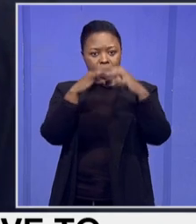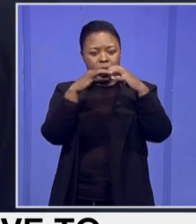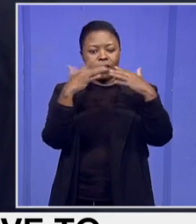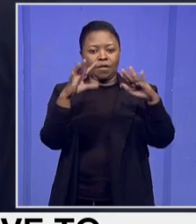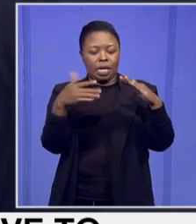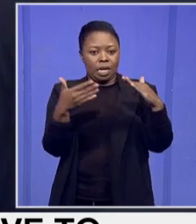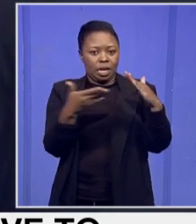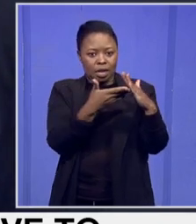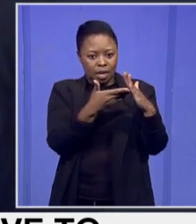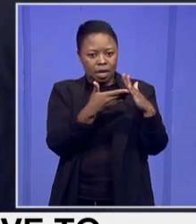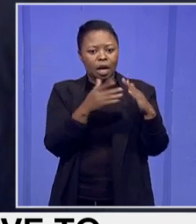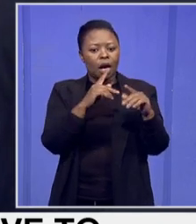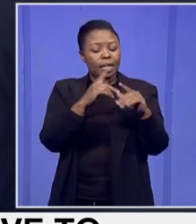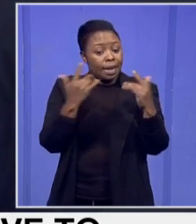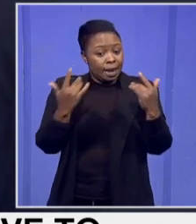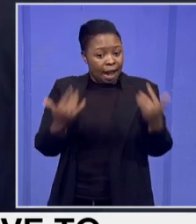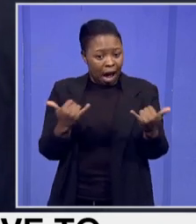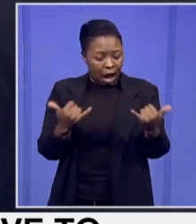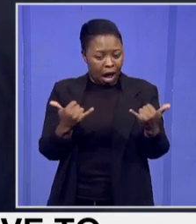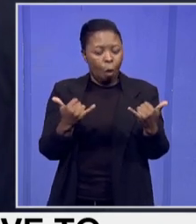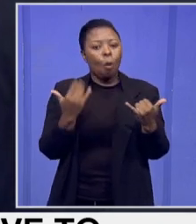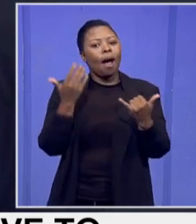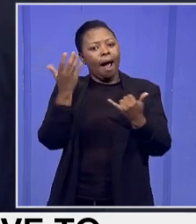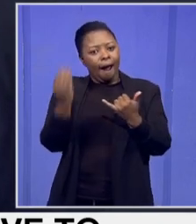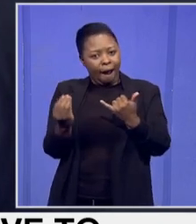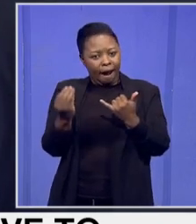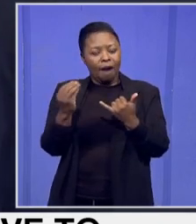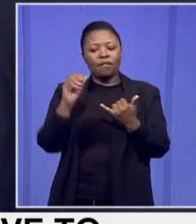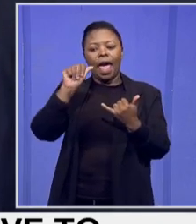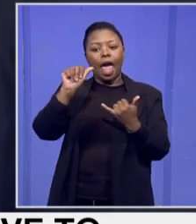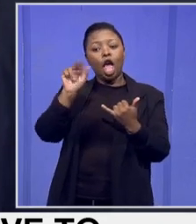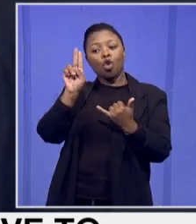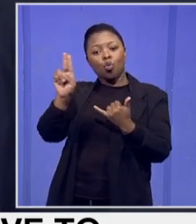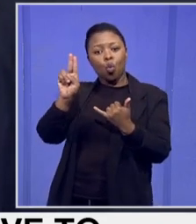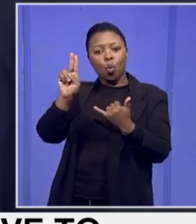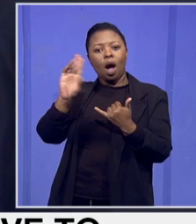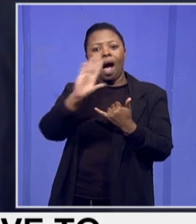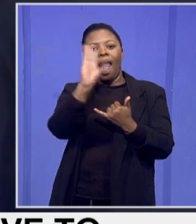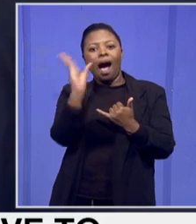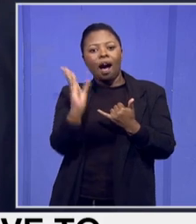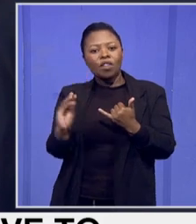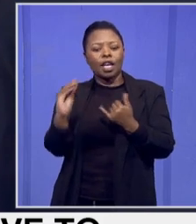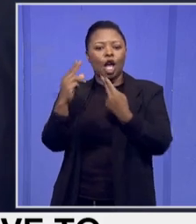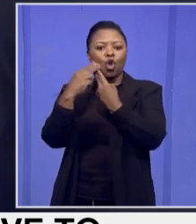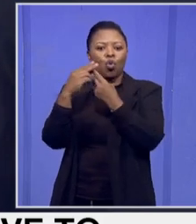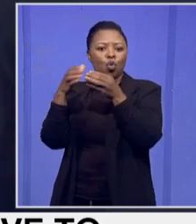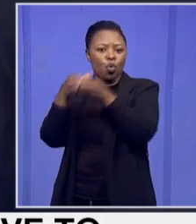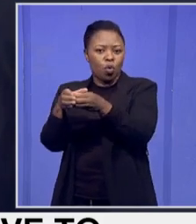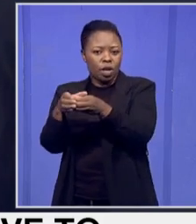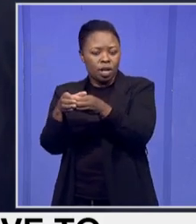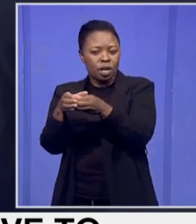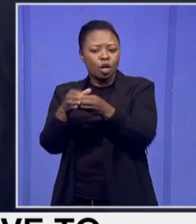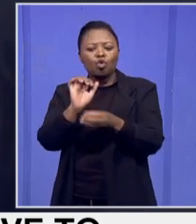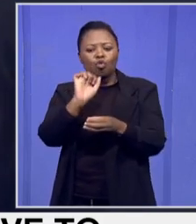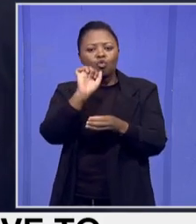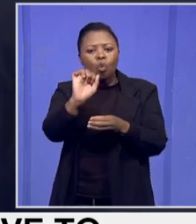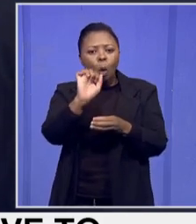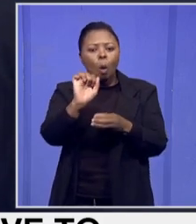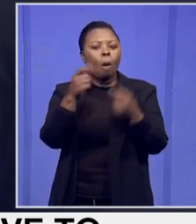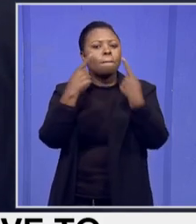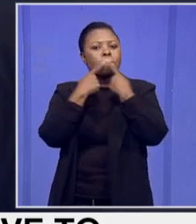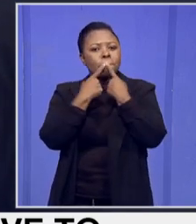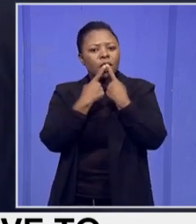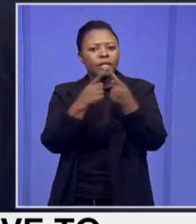have the AU, African Union. What is your message to the citizens of